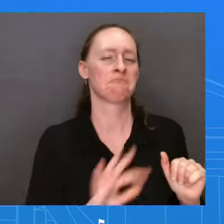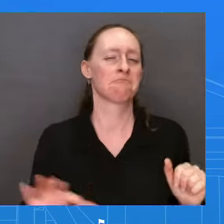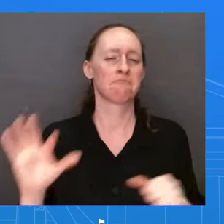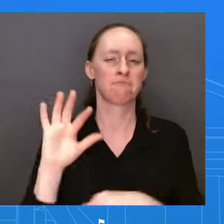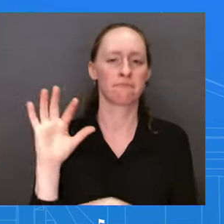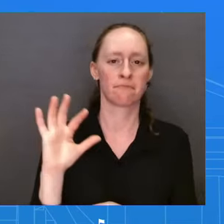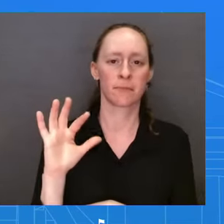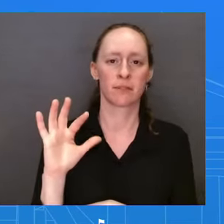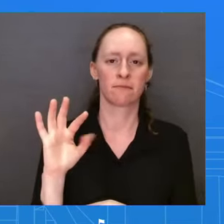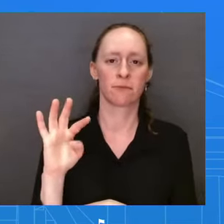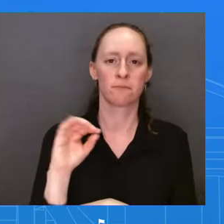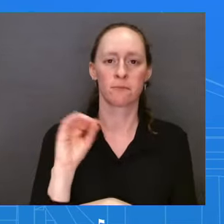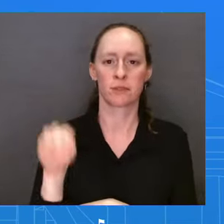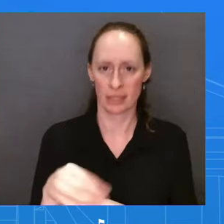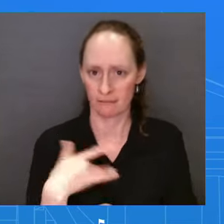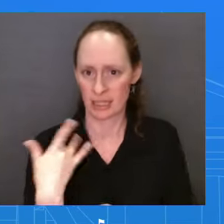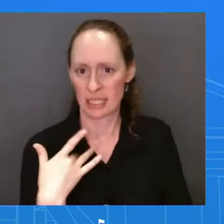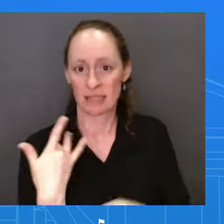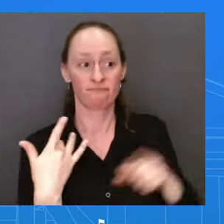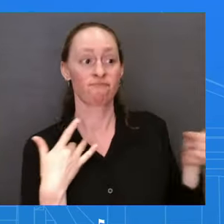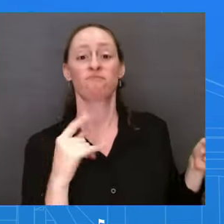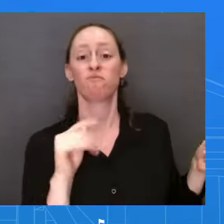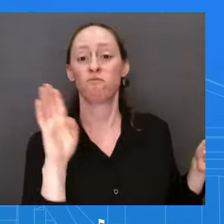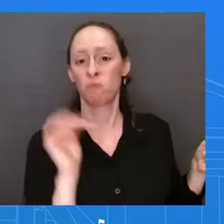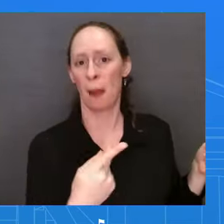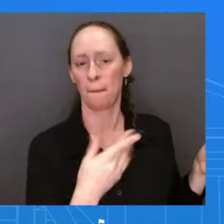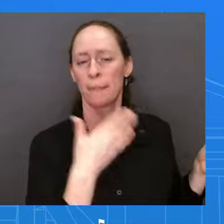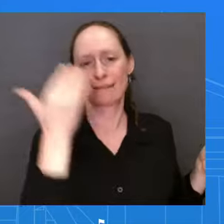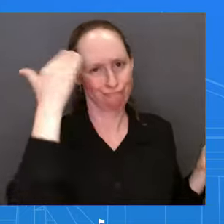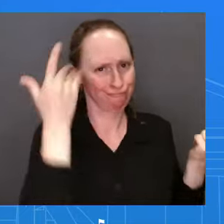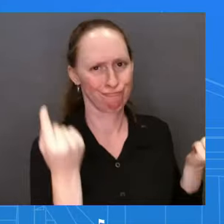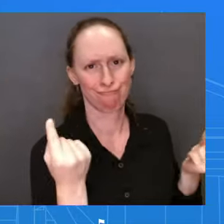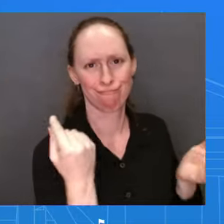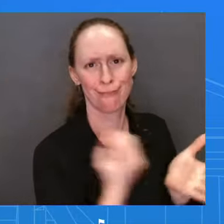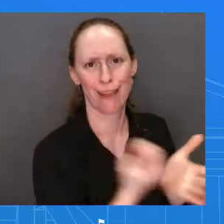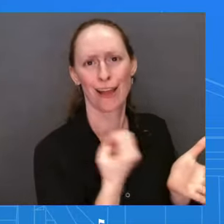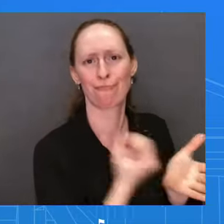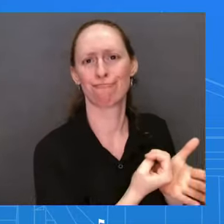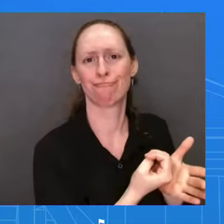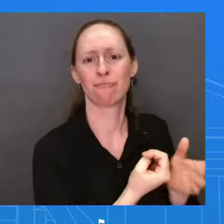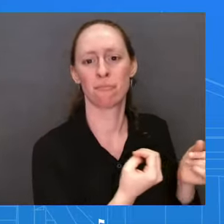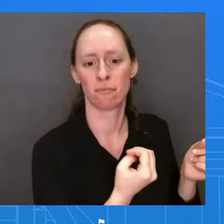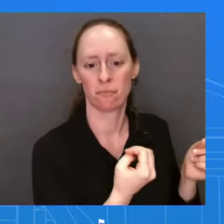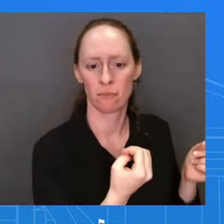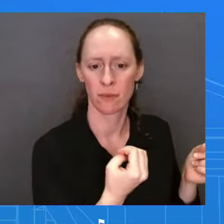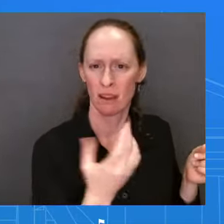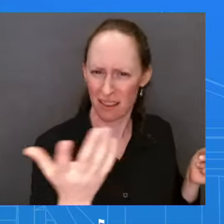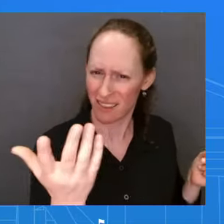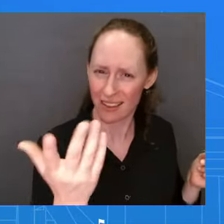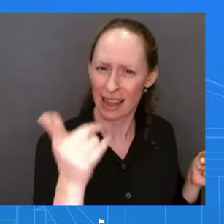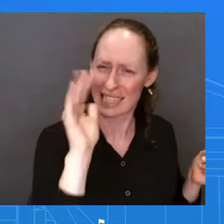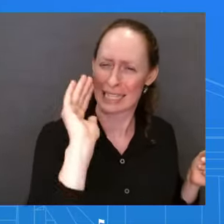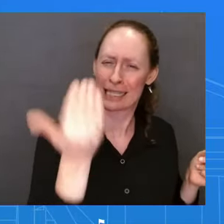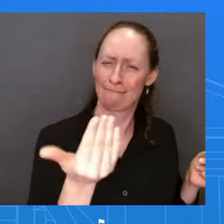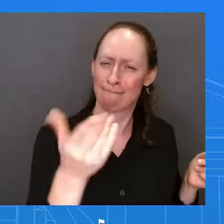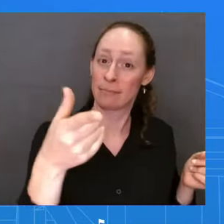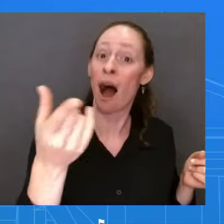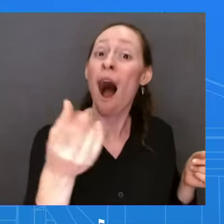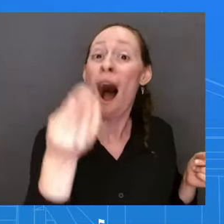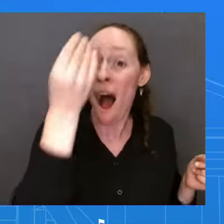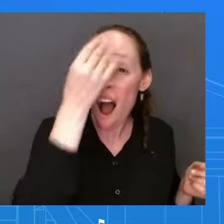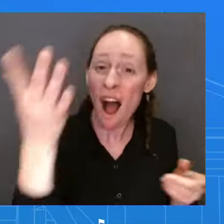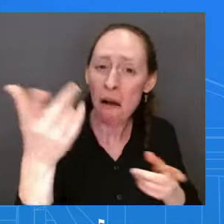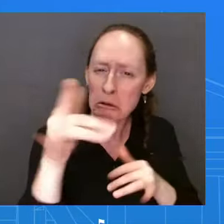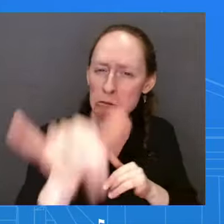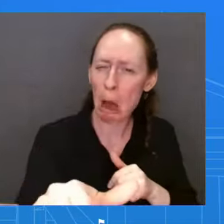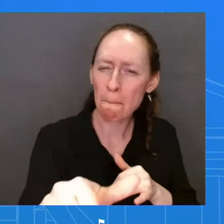You aren't announcing anything new, necessarily, this week. You are just, you know, highlighting and touting what you've done. Is that enough? Well, what